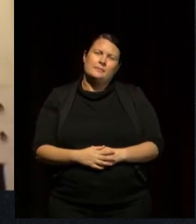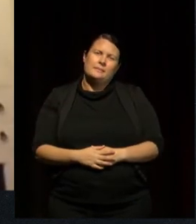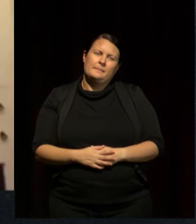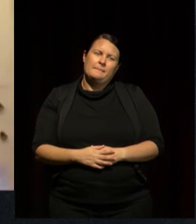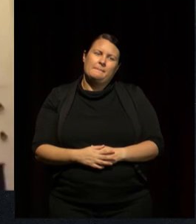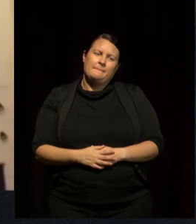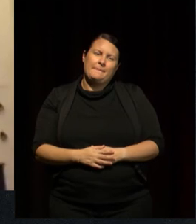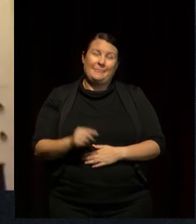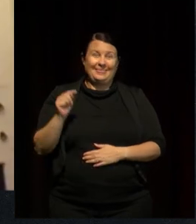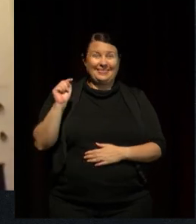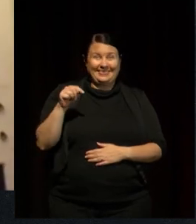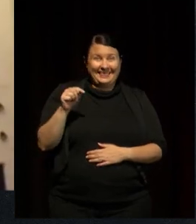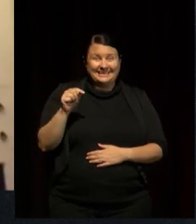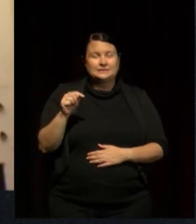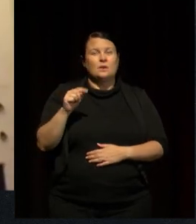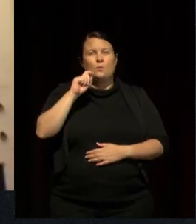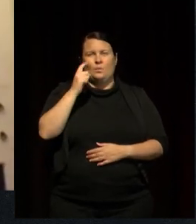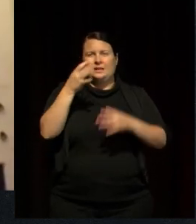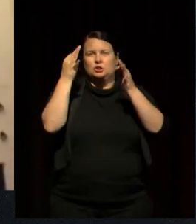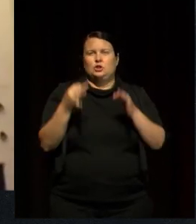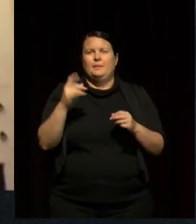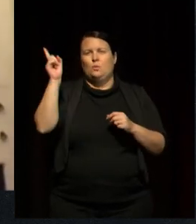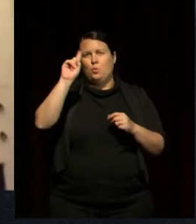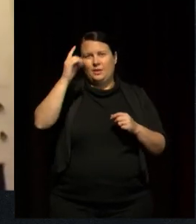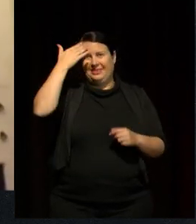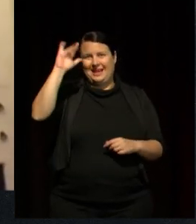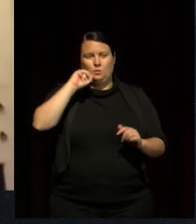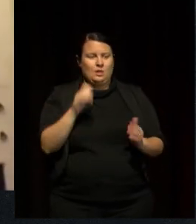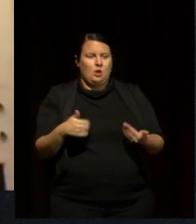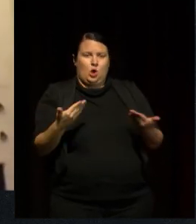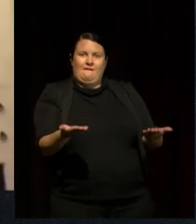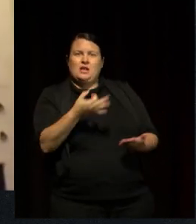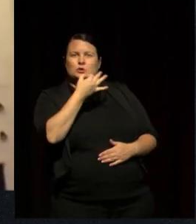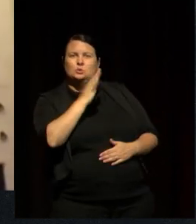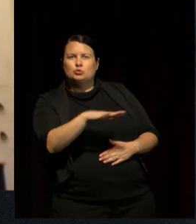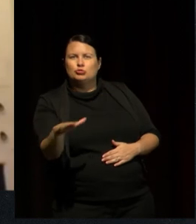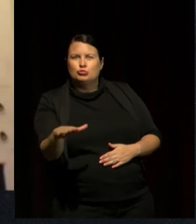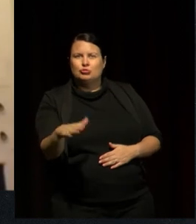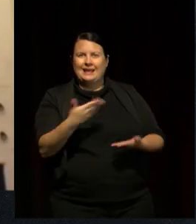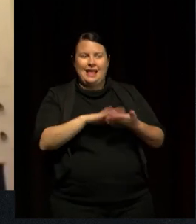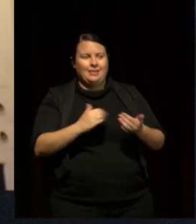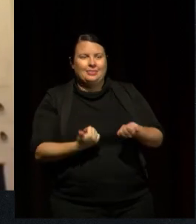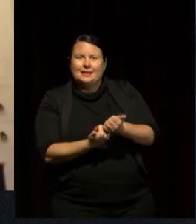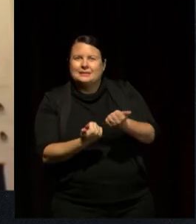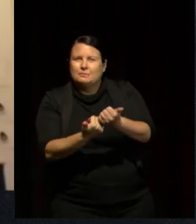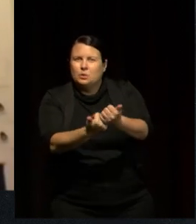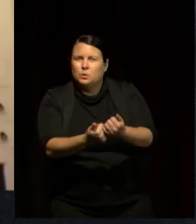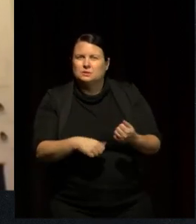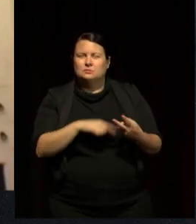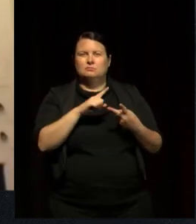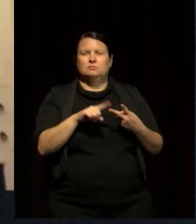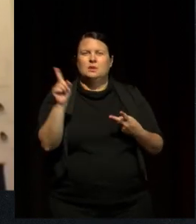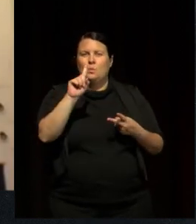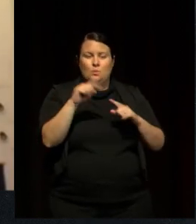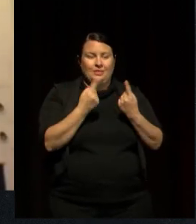significantly determines what's offered to children. It determines how they're supported in their learning. It determines the materials